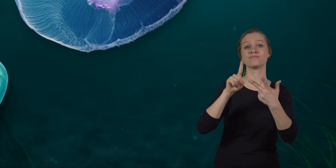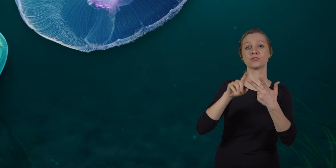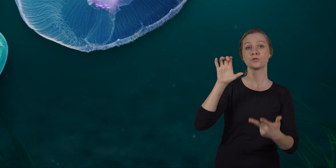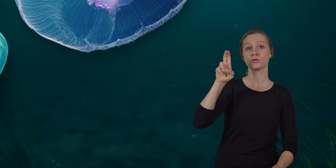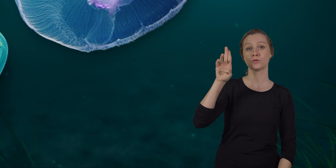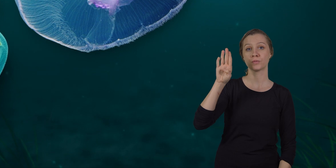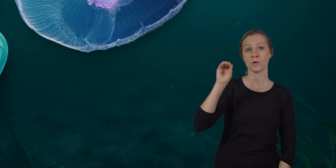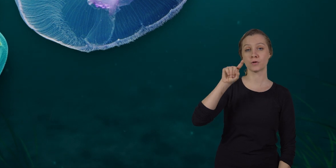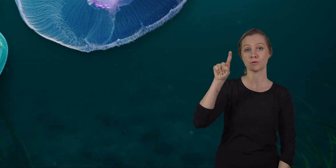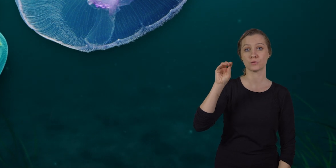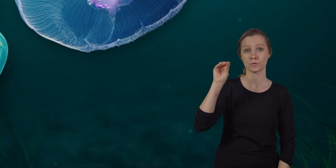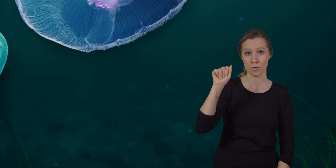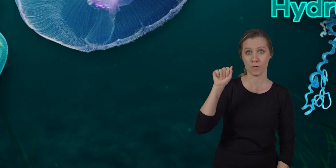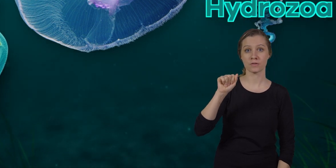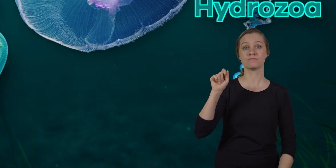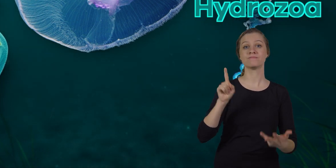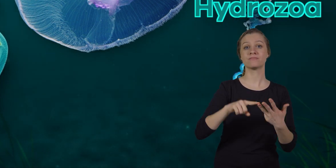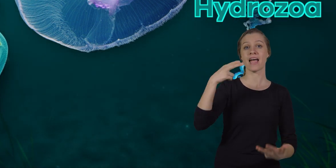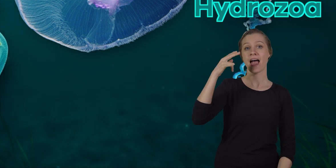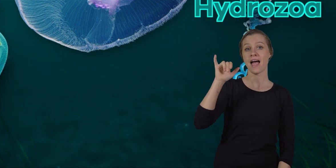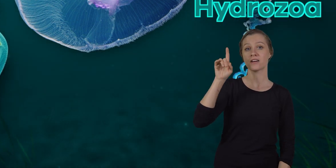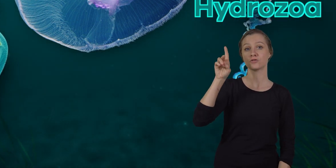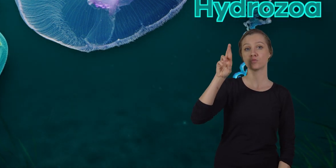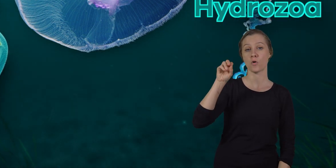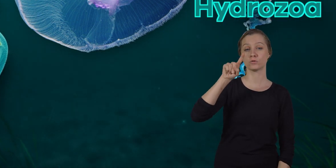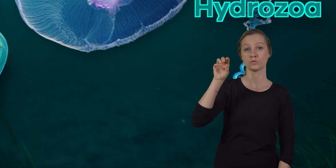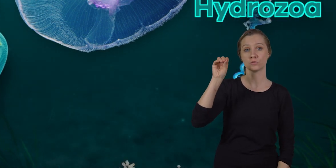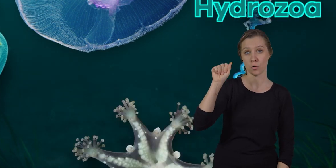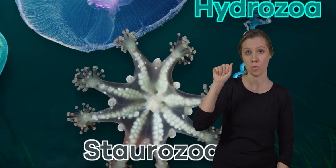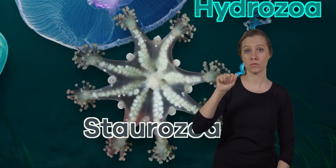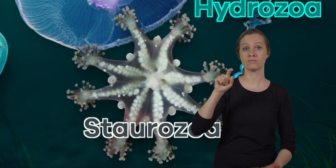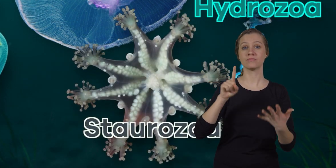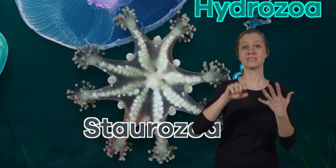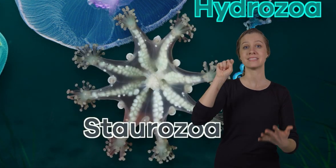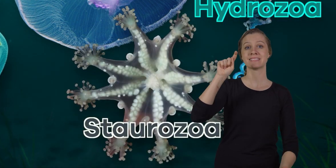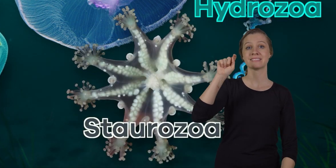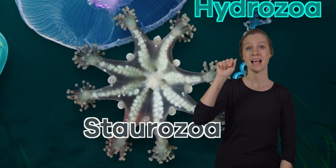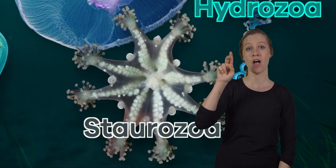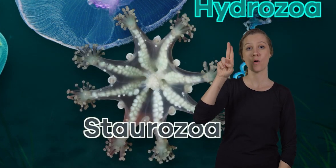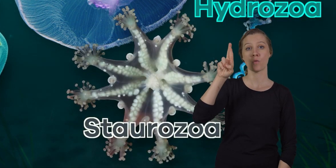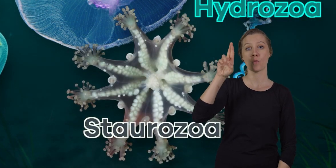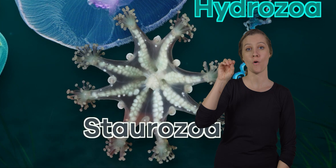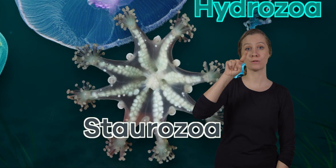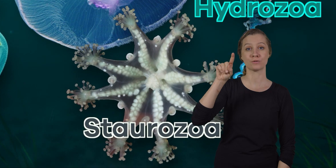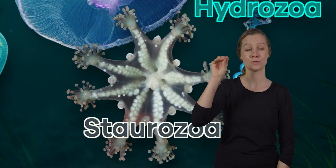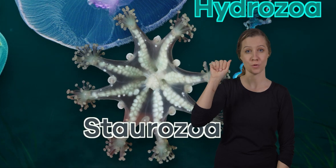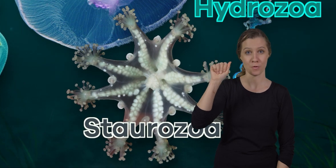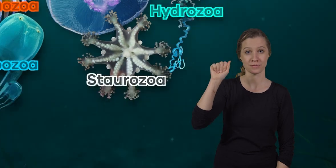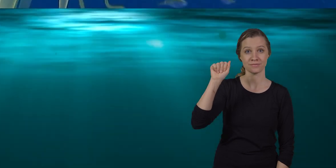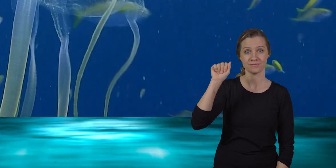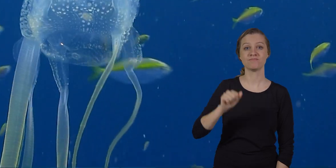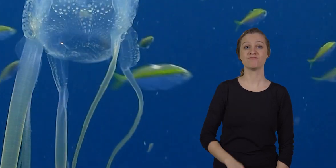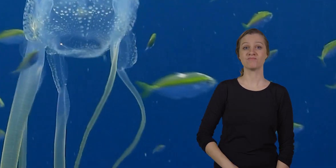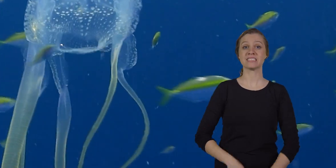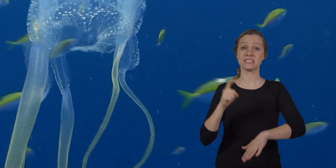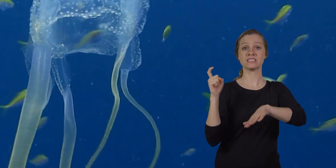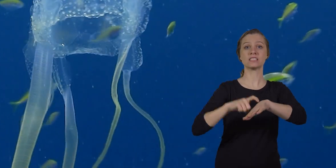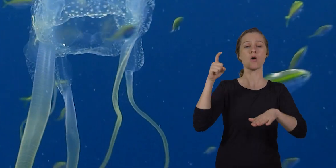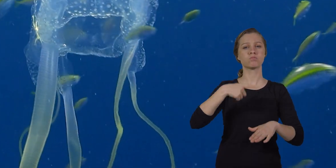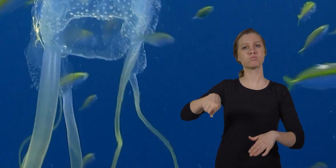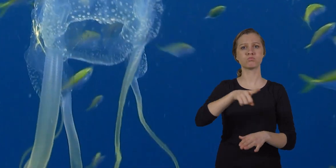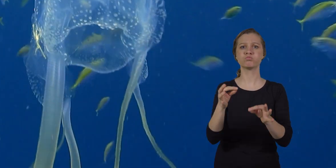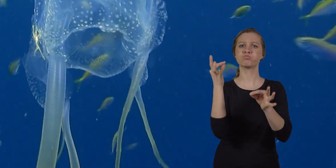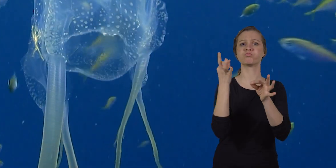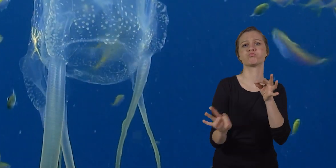cyfozoa cubozoa hydrozoa and starozoa cnidarians